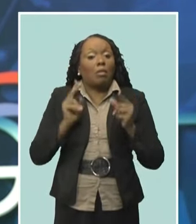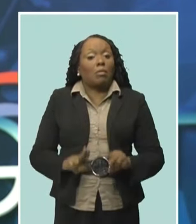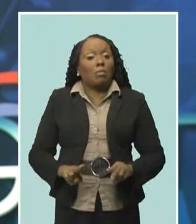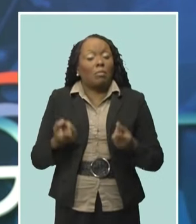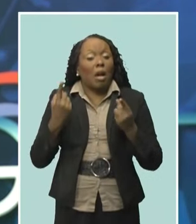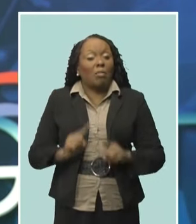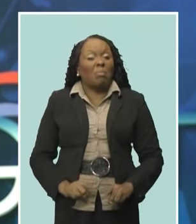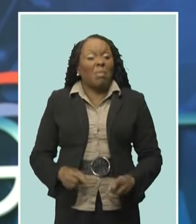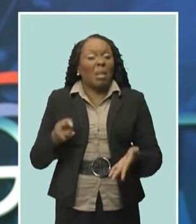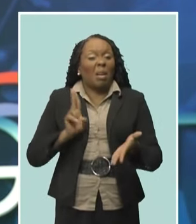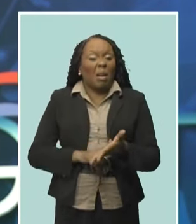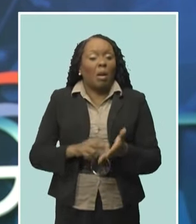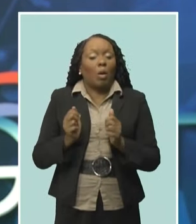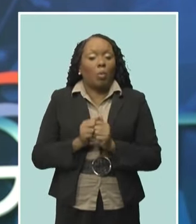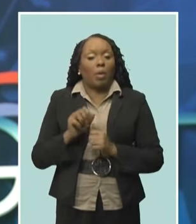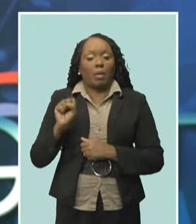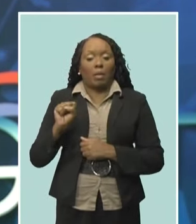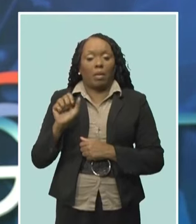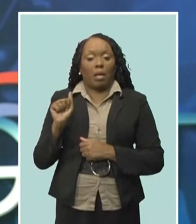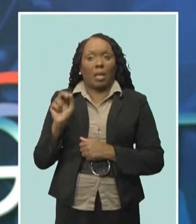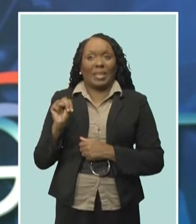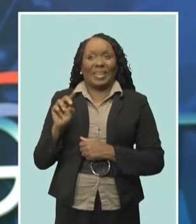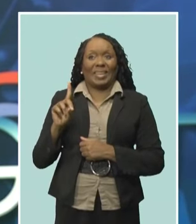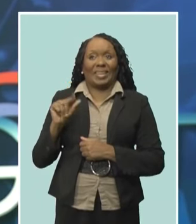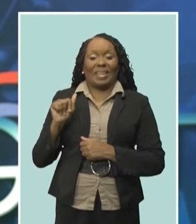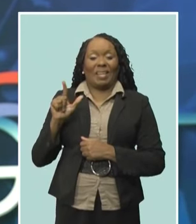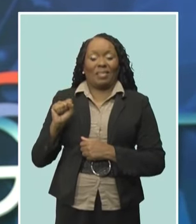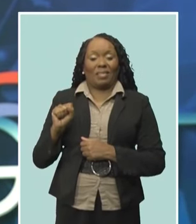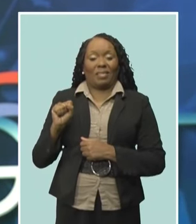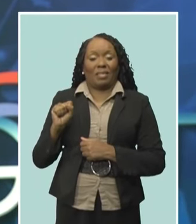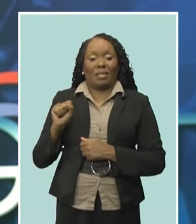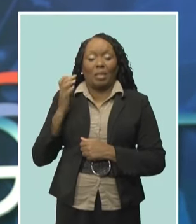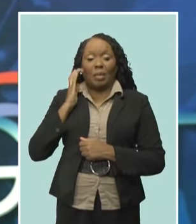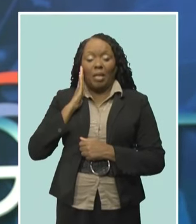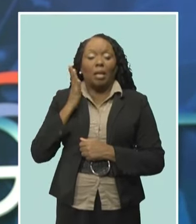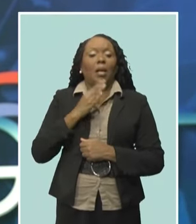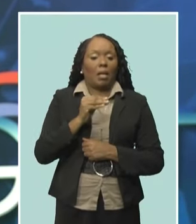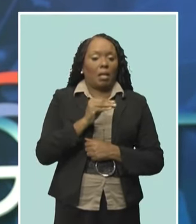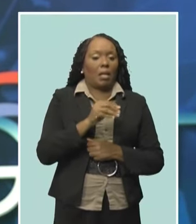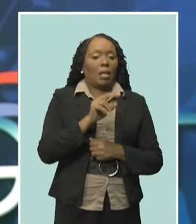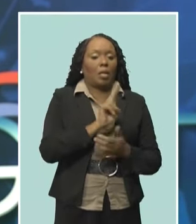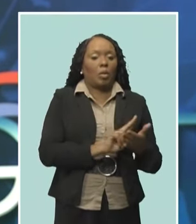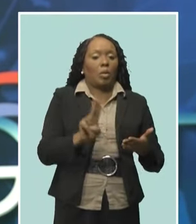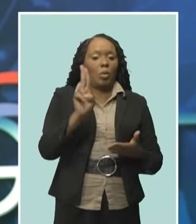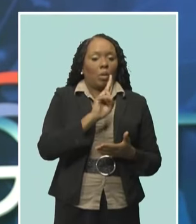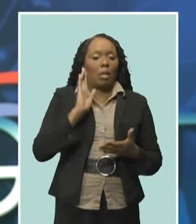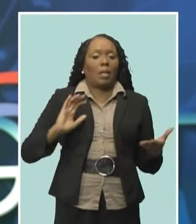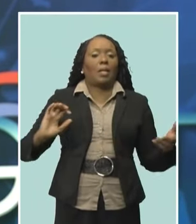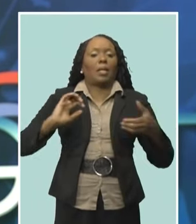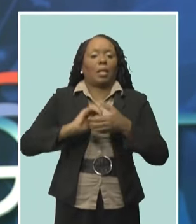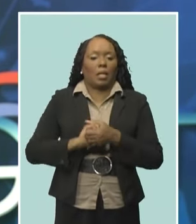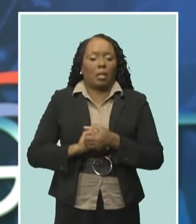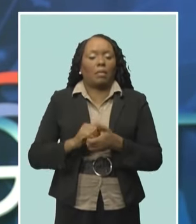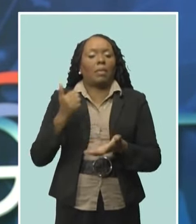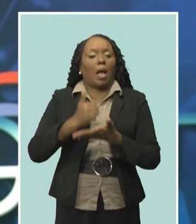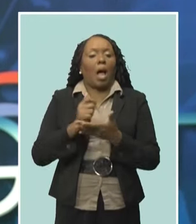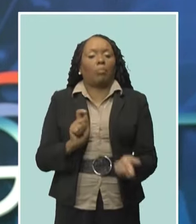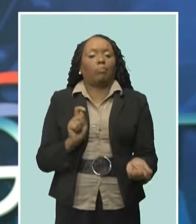Corporate University will pave the way for the digital transformation and revolution strategy of both entities.